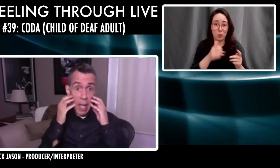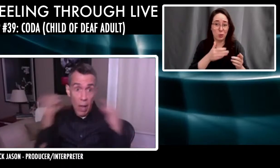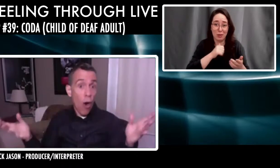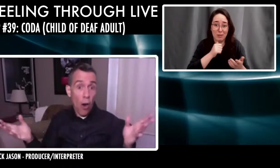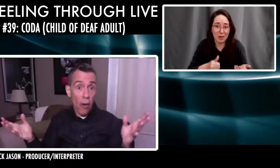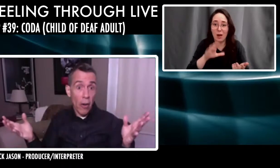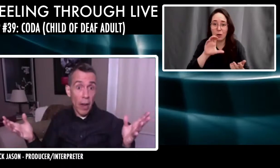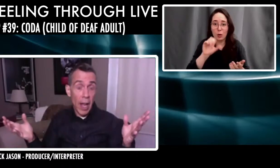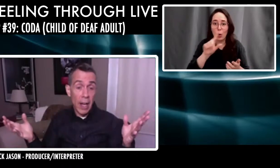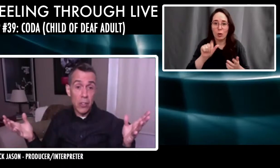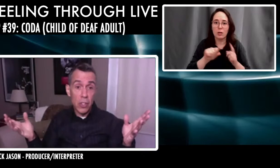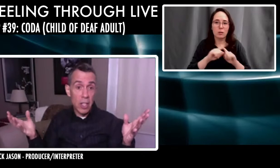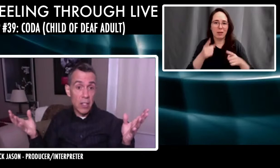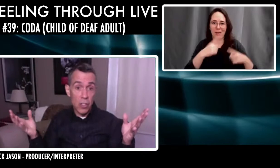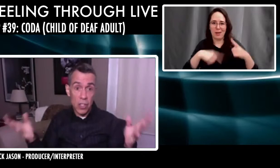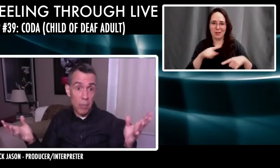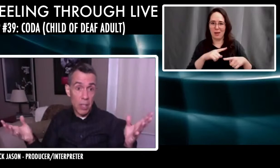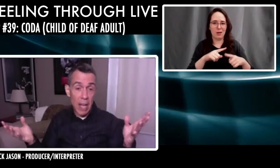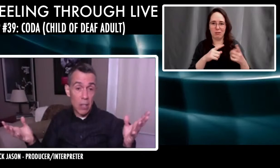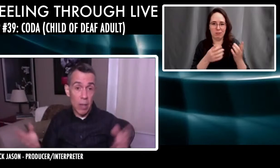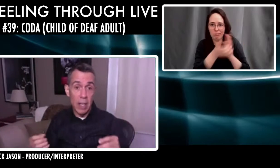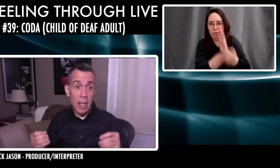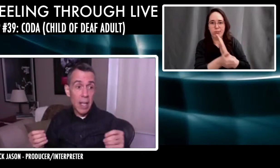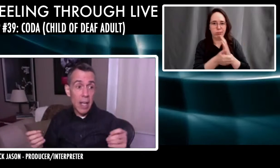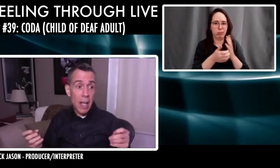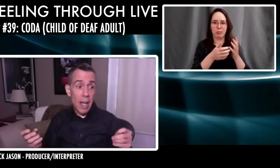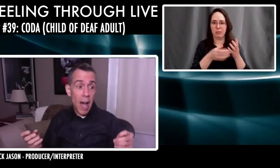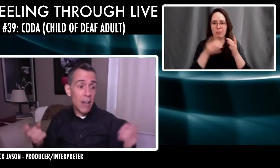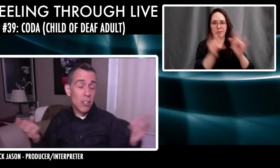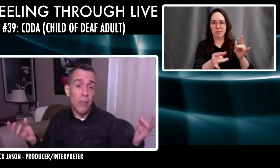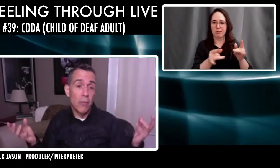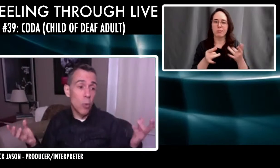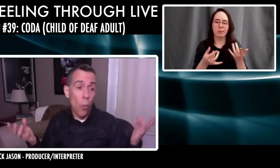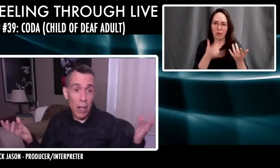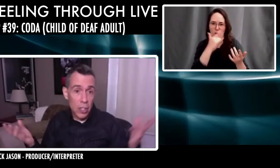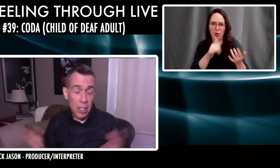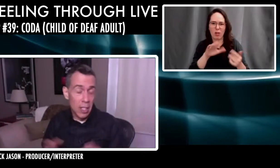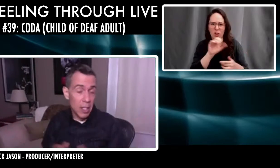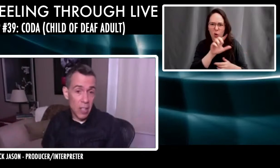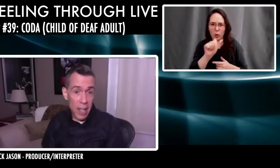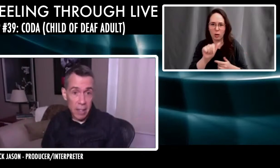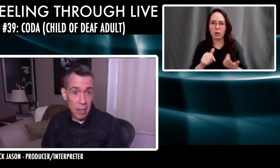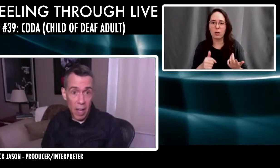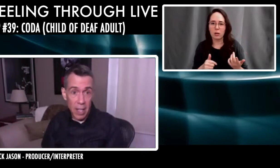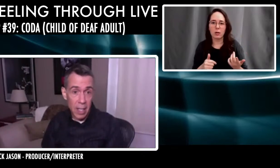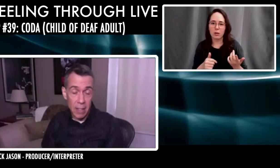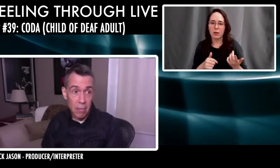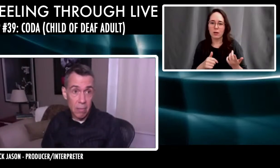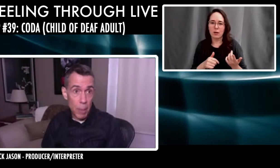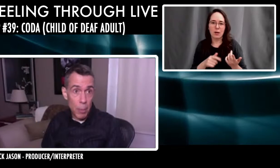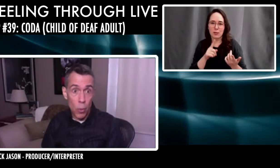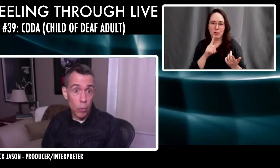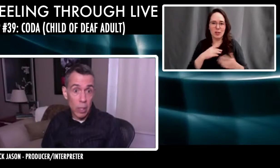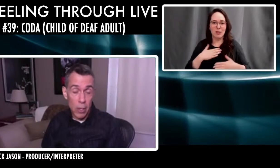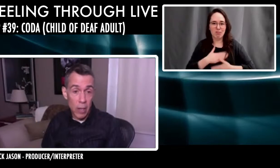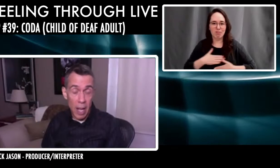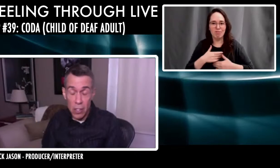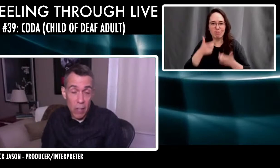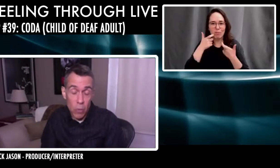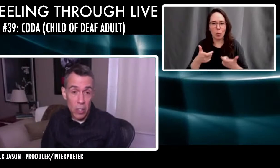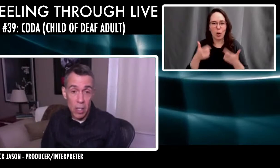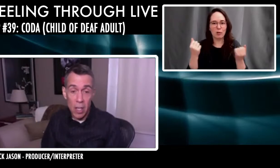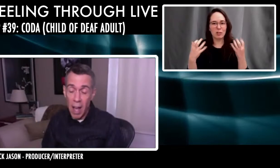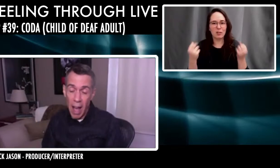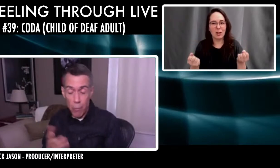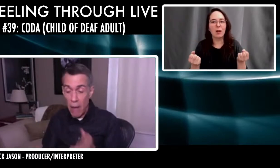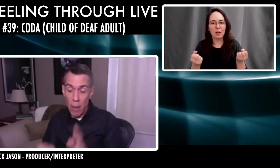sign like they are. And it's just, it's just something natural. And I just love to watch it, sign signing and people who are really good at it.